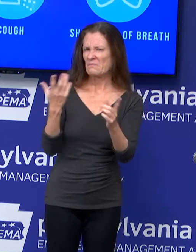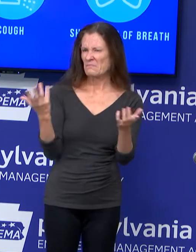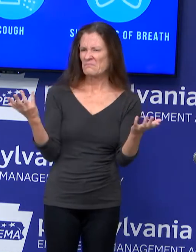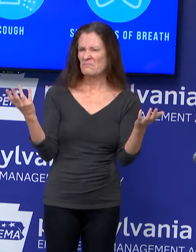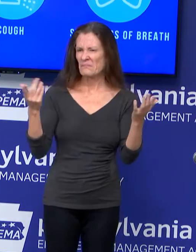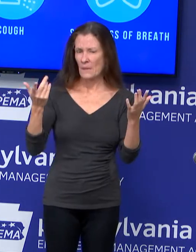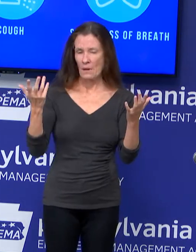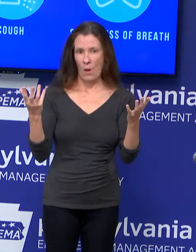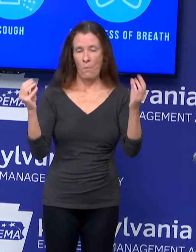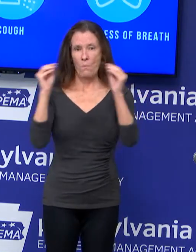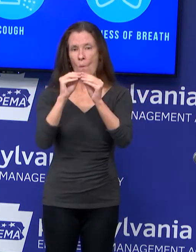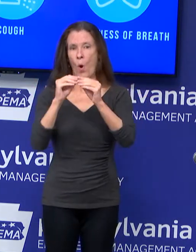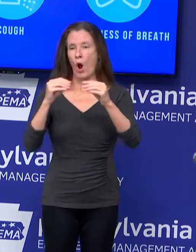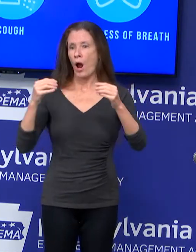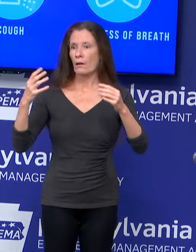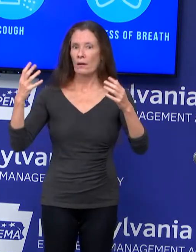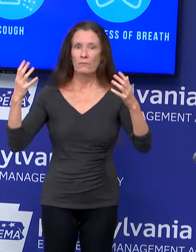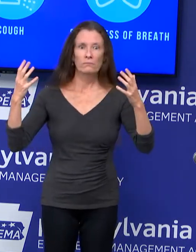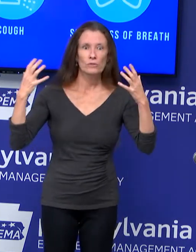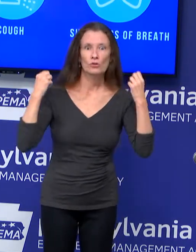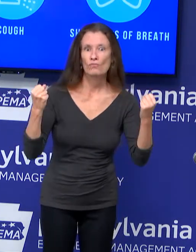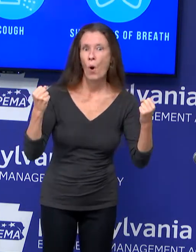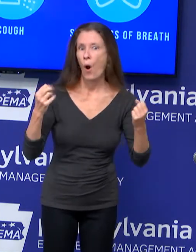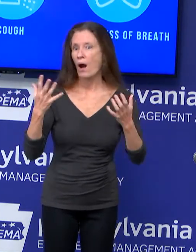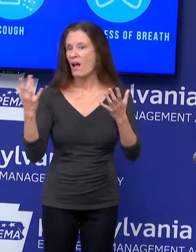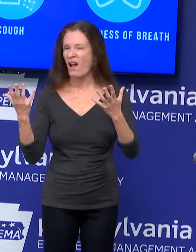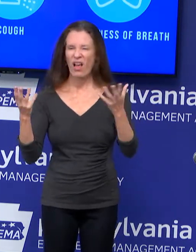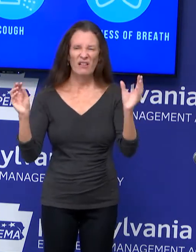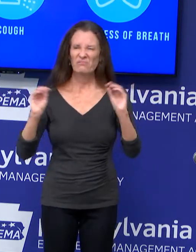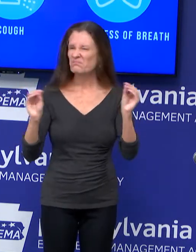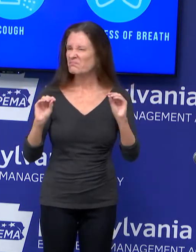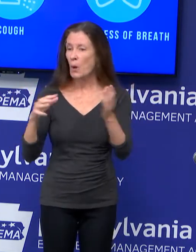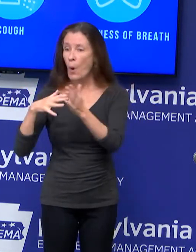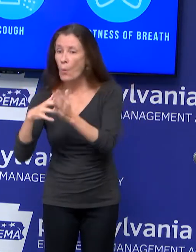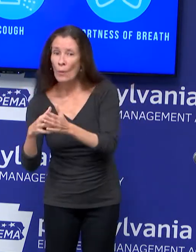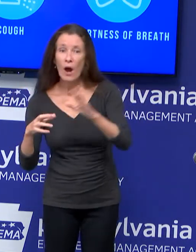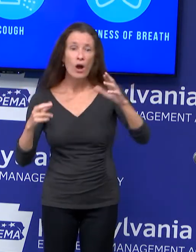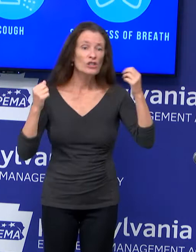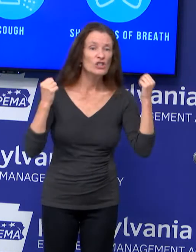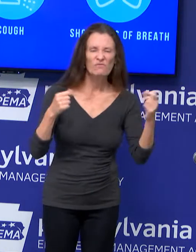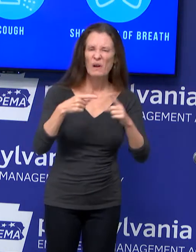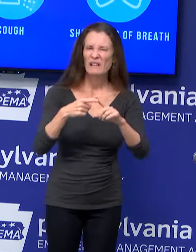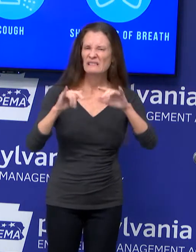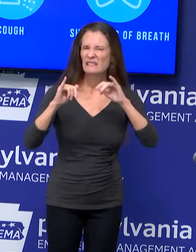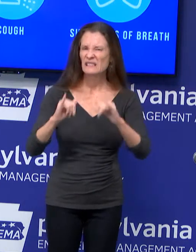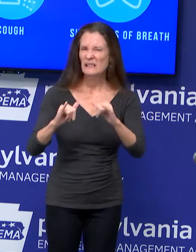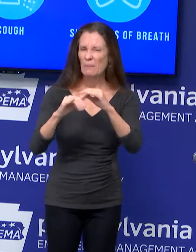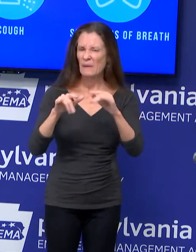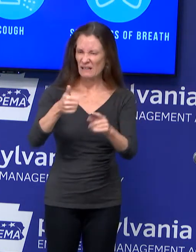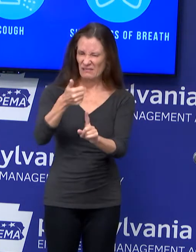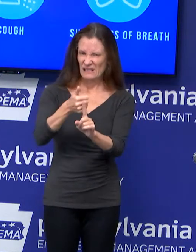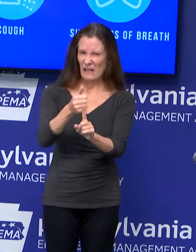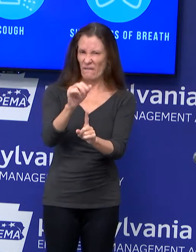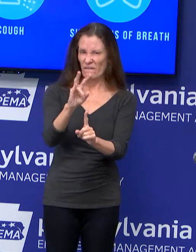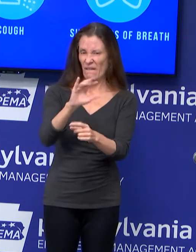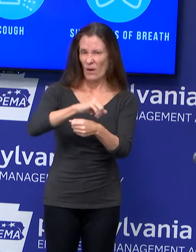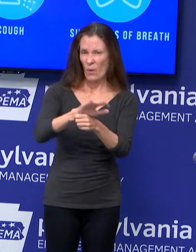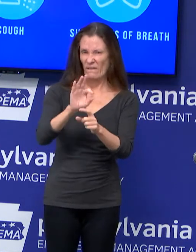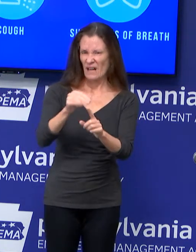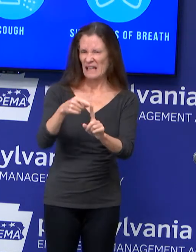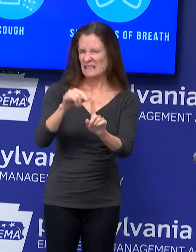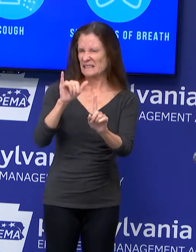less, less virulent. We are seeing significant increases in the rates of hospitalization. We announced 1,735.